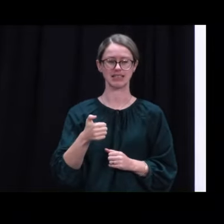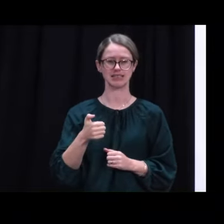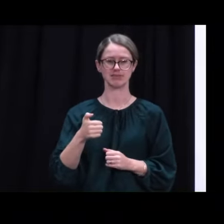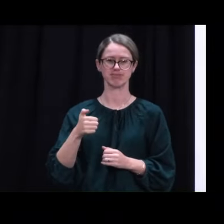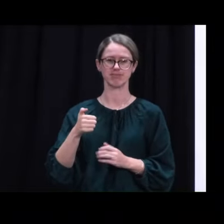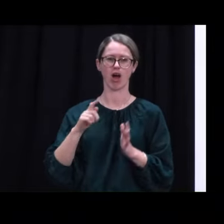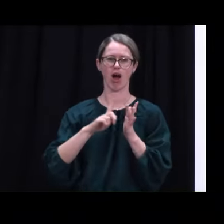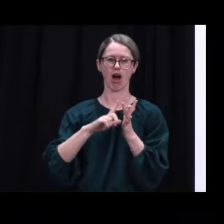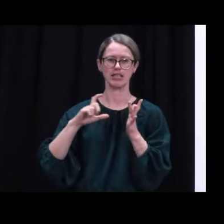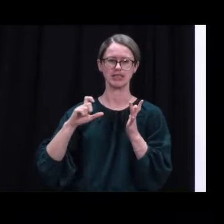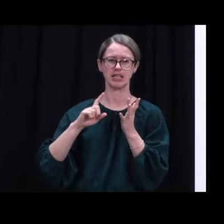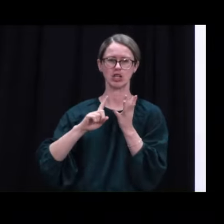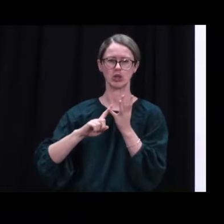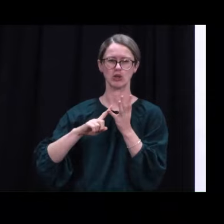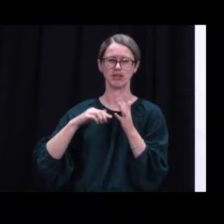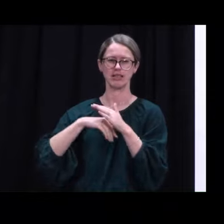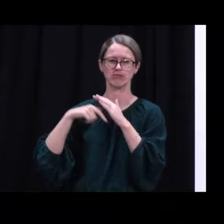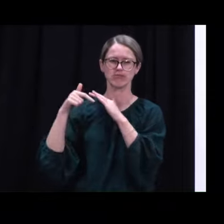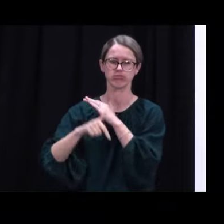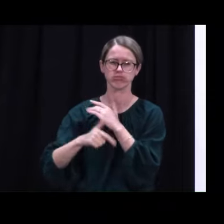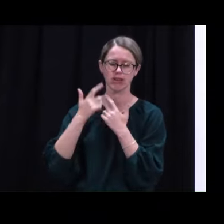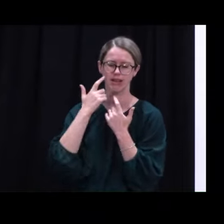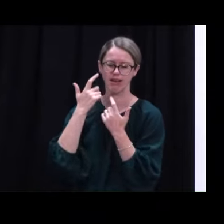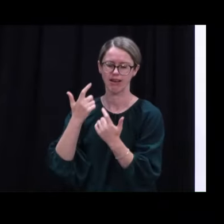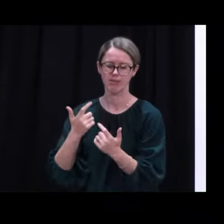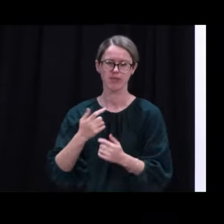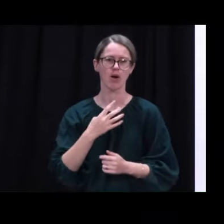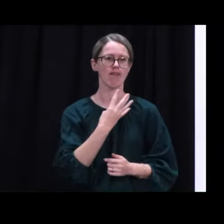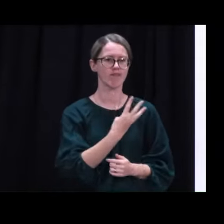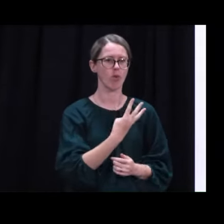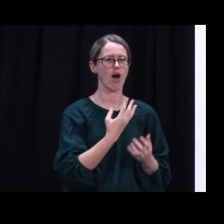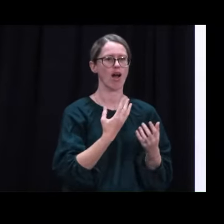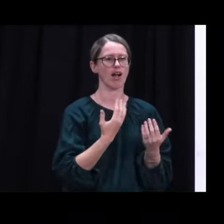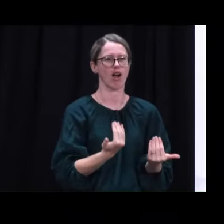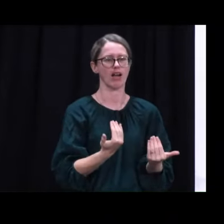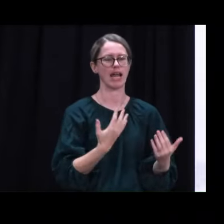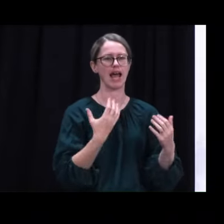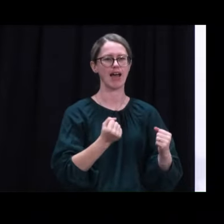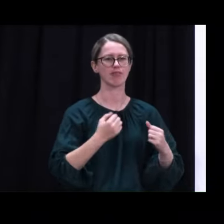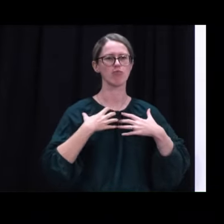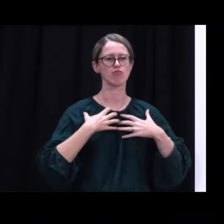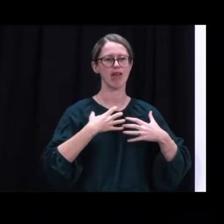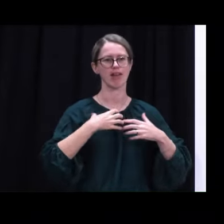in intensive care or high dependency units, and four currently require ventilation.